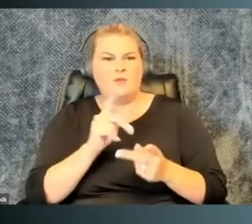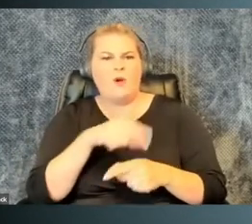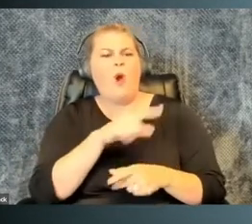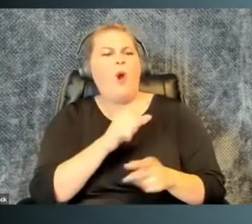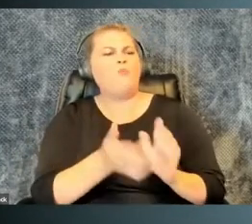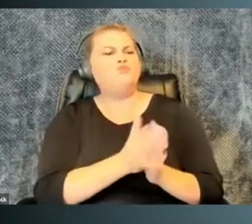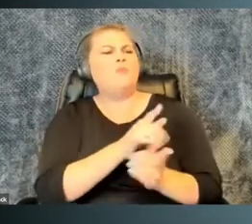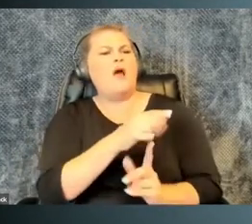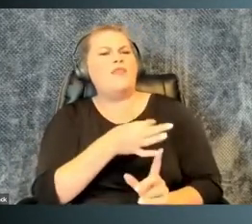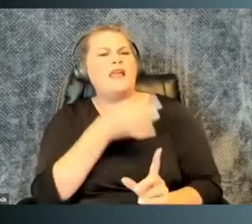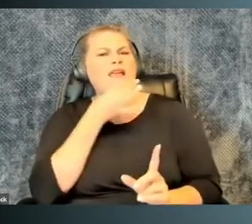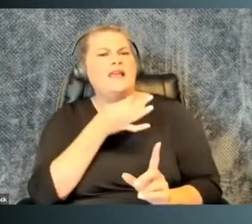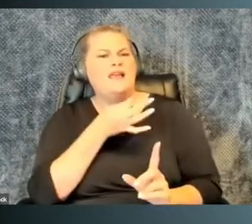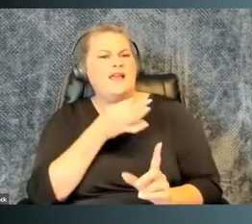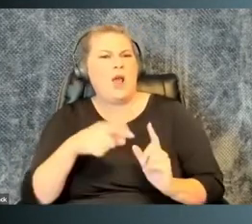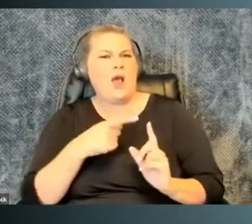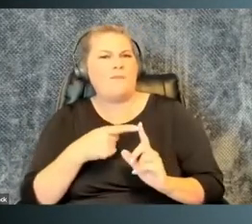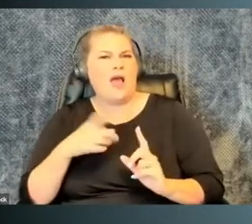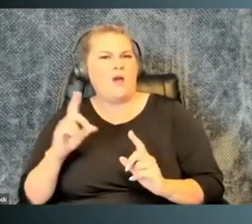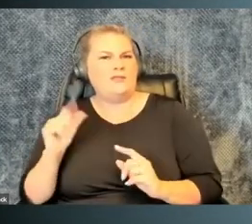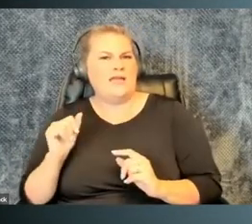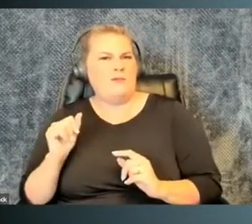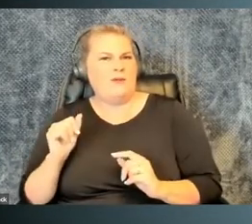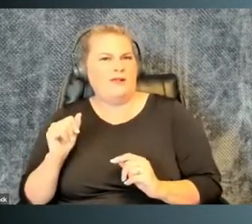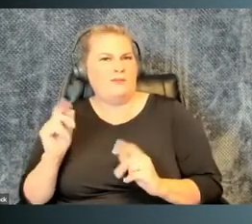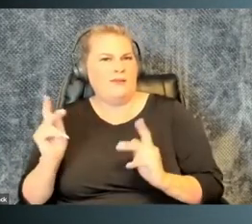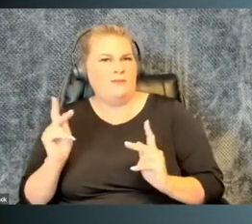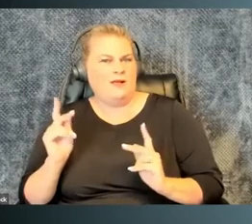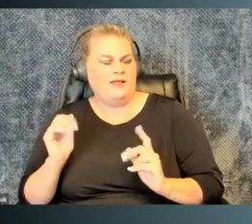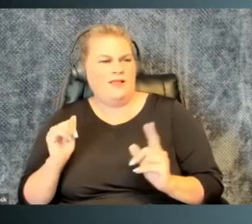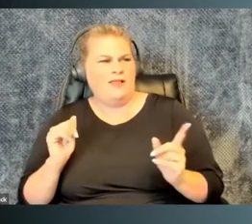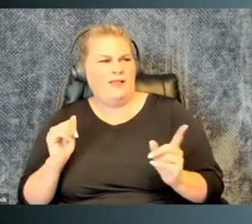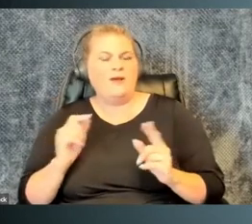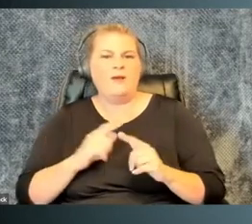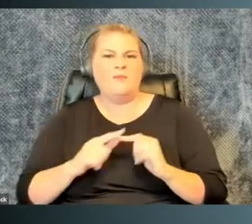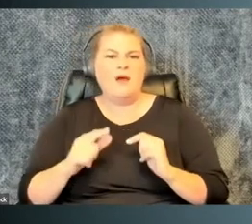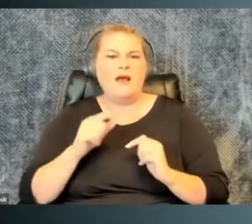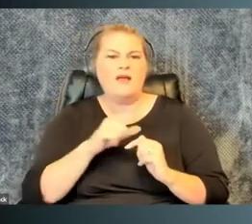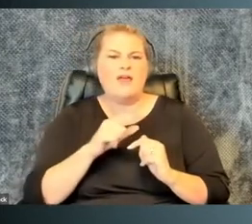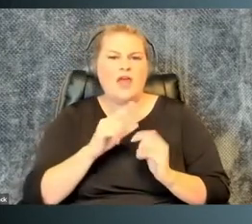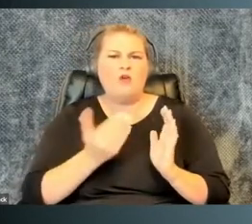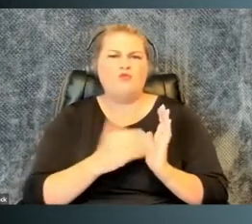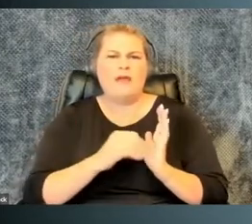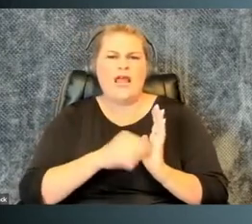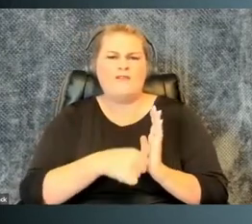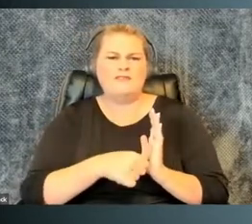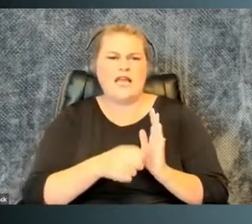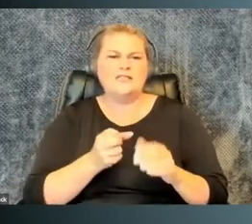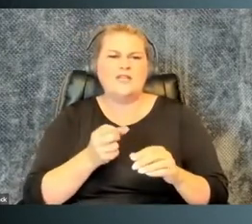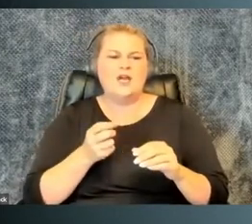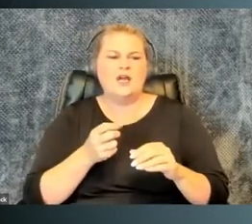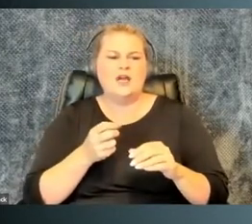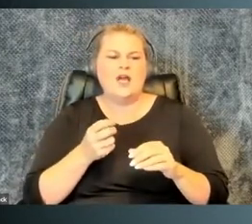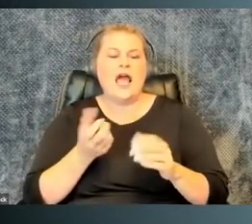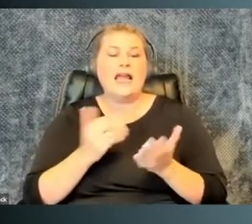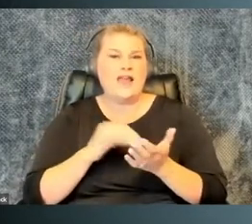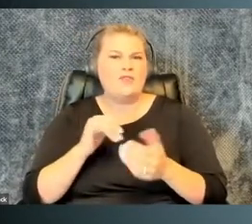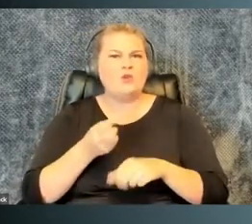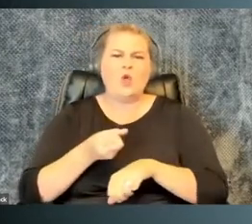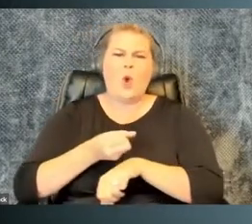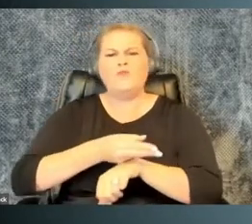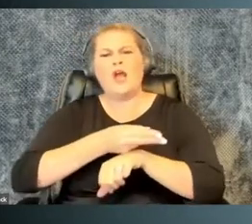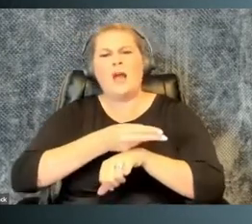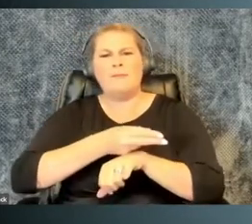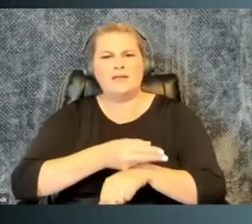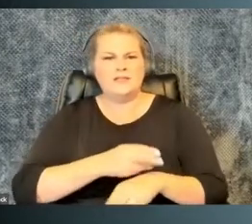non-disabled people have often been cast as experts about disabled people in ways that often reemphasize